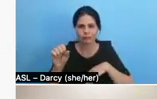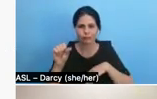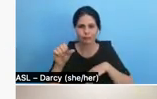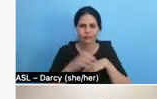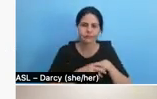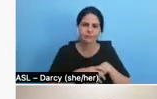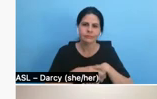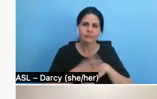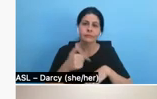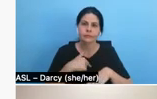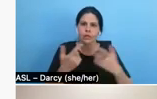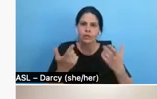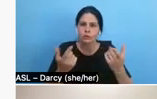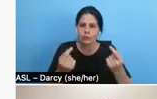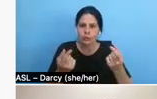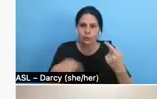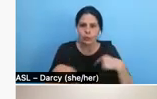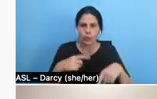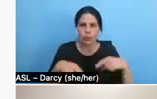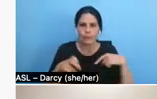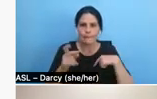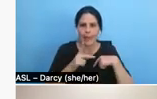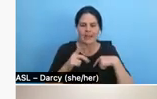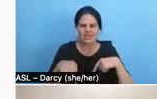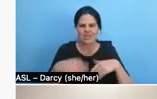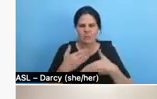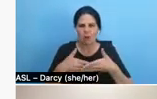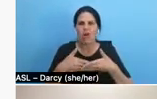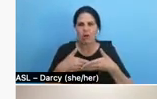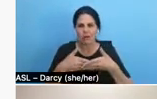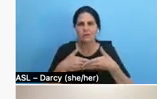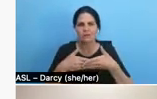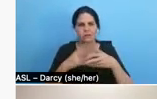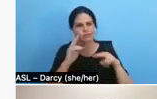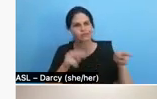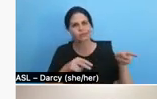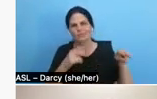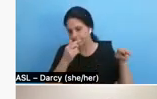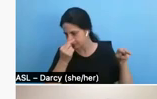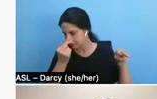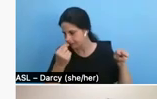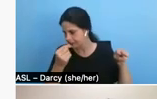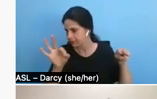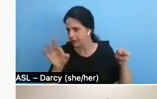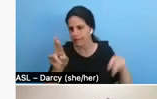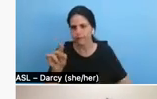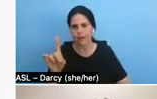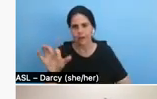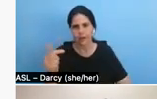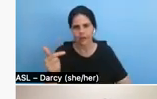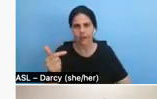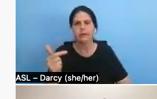to refer back in this section to the funding sources document